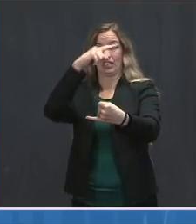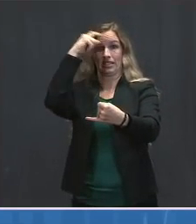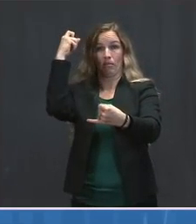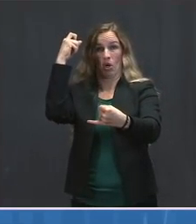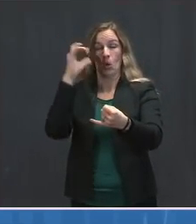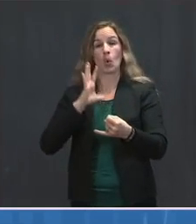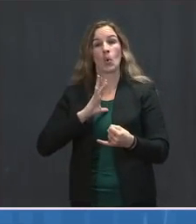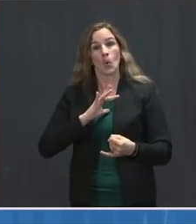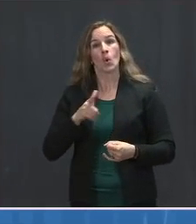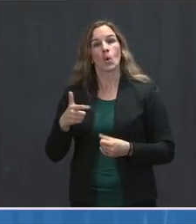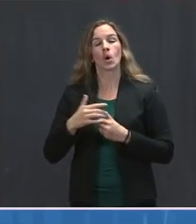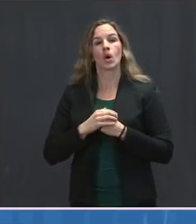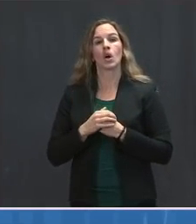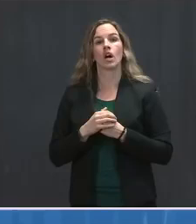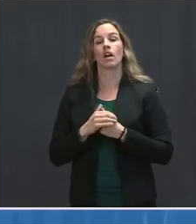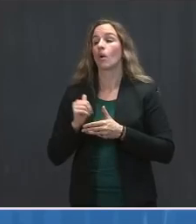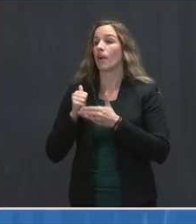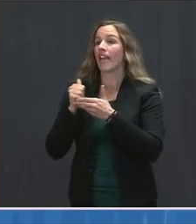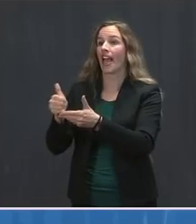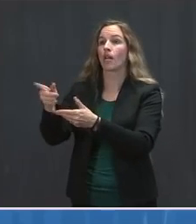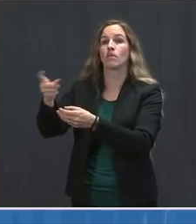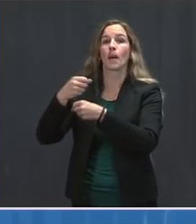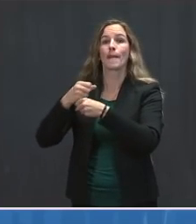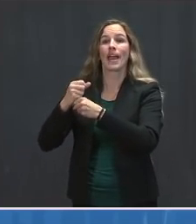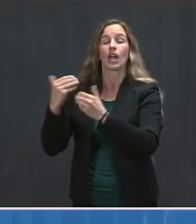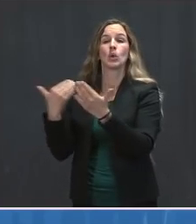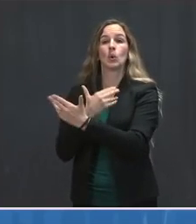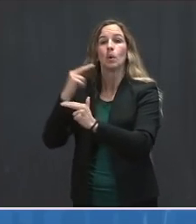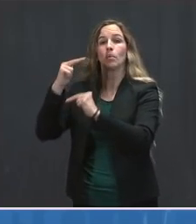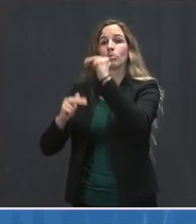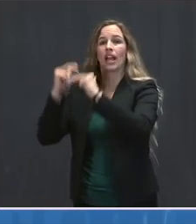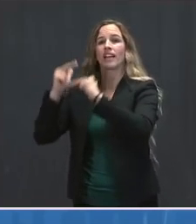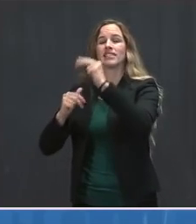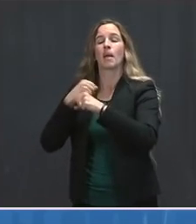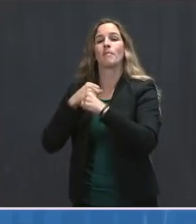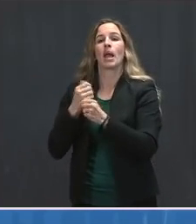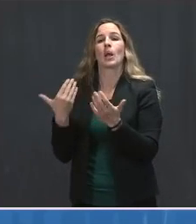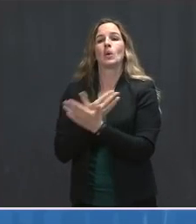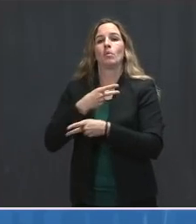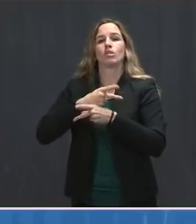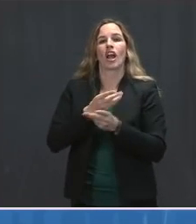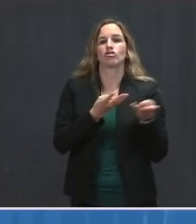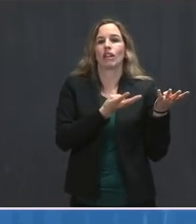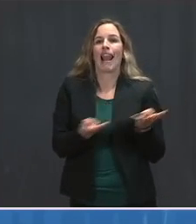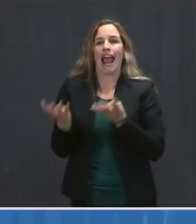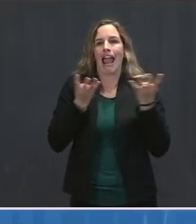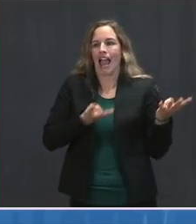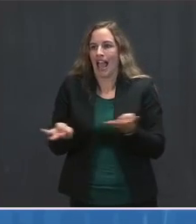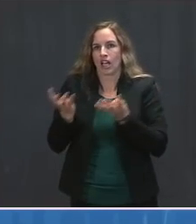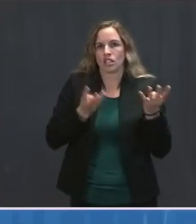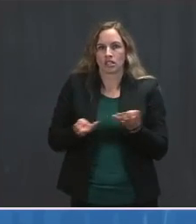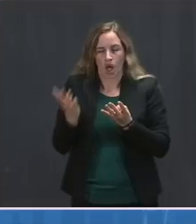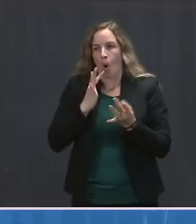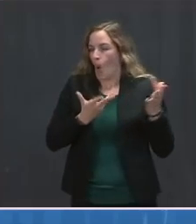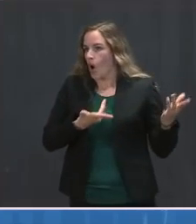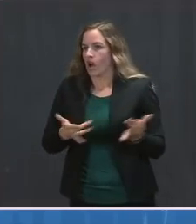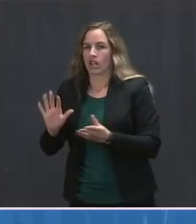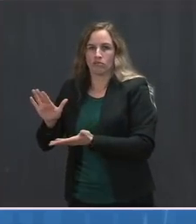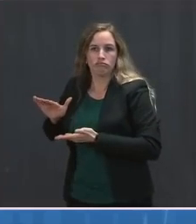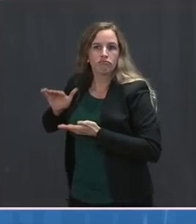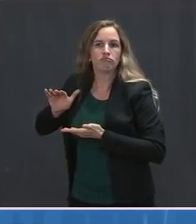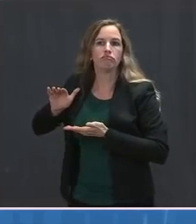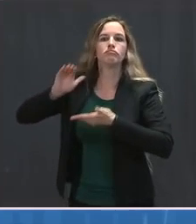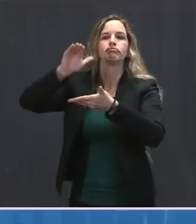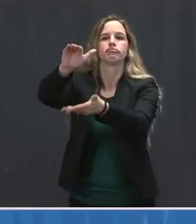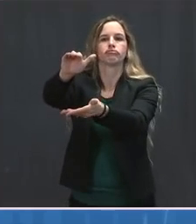we'll help industry partners construct new plants and build new production lines here in the United States, bringing critical capacity to the fight and reducing